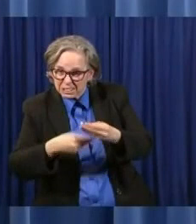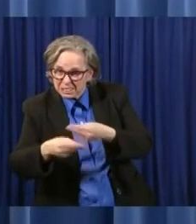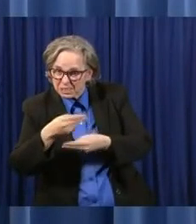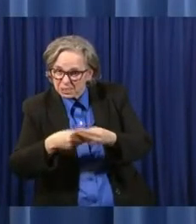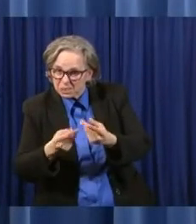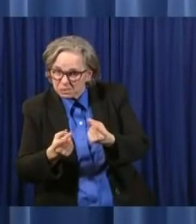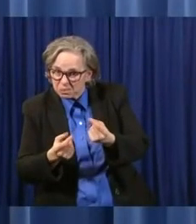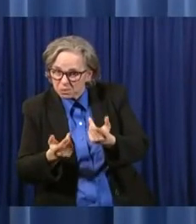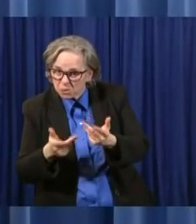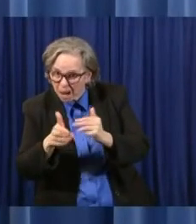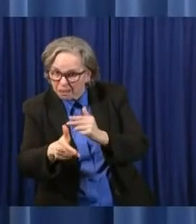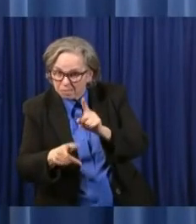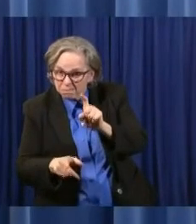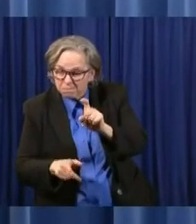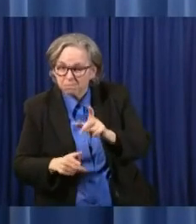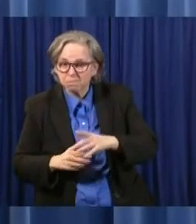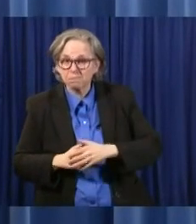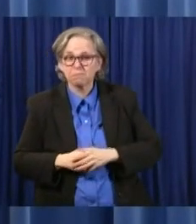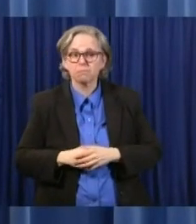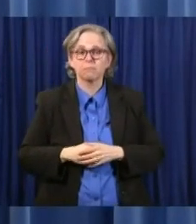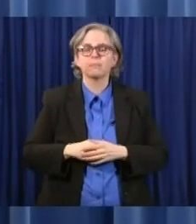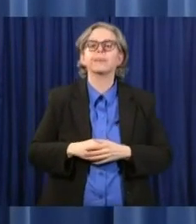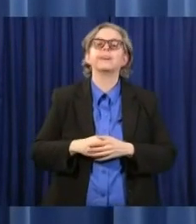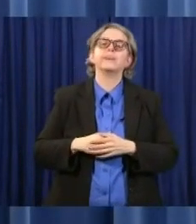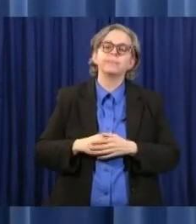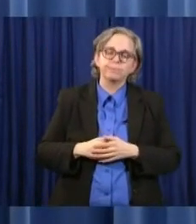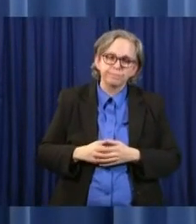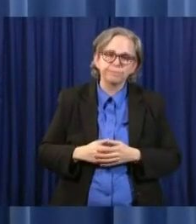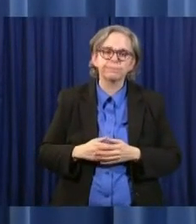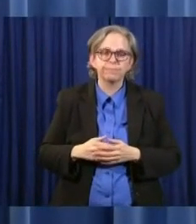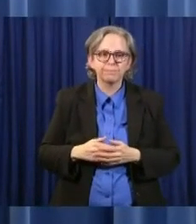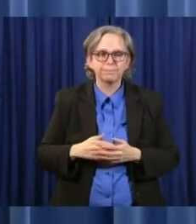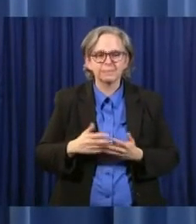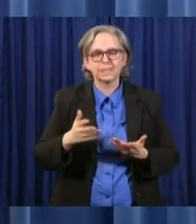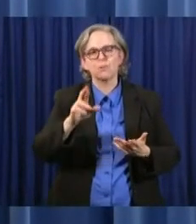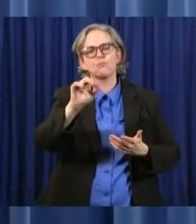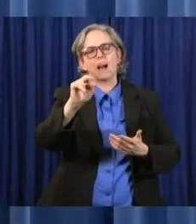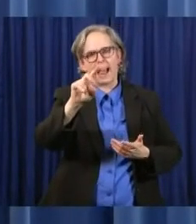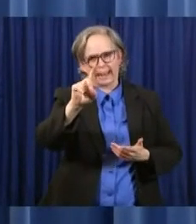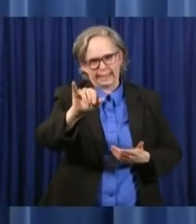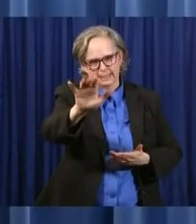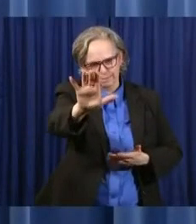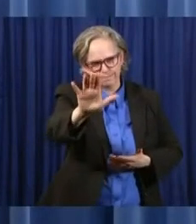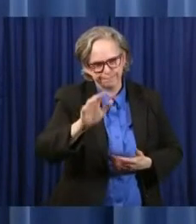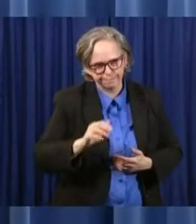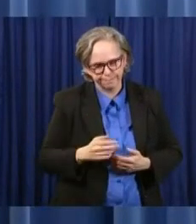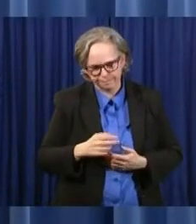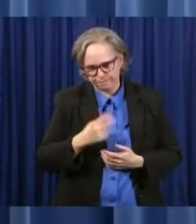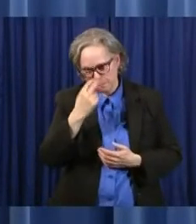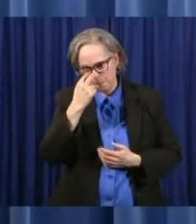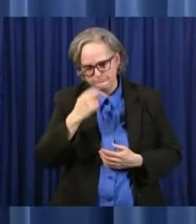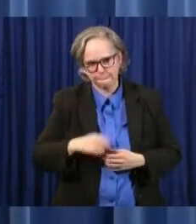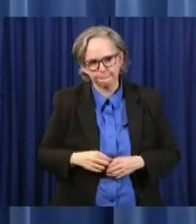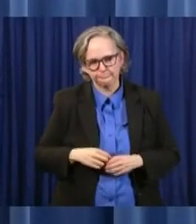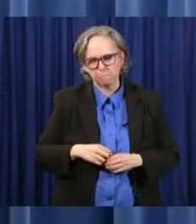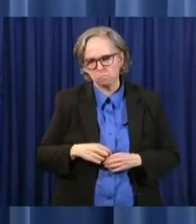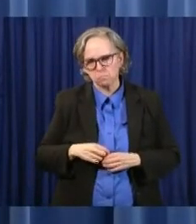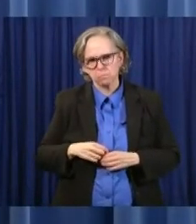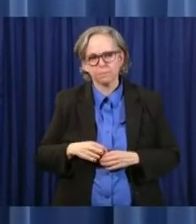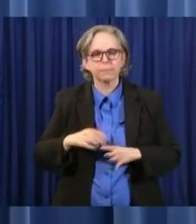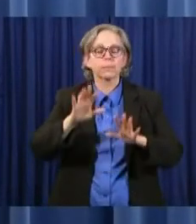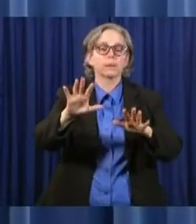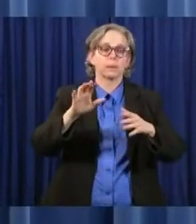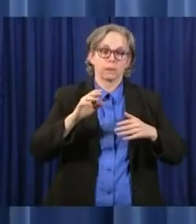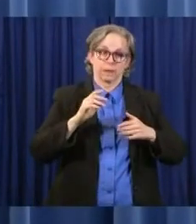Uh, you know, Randy, what we've been able to do, uh, we were able to do in the first year, uh,